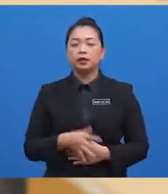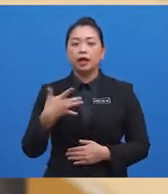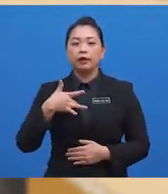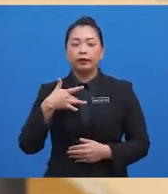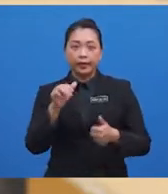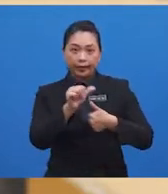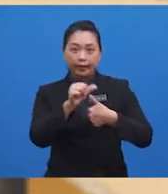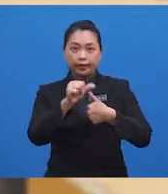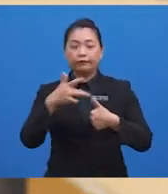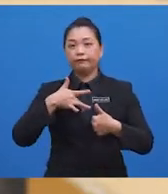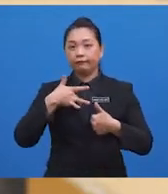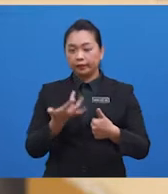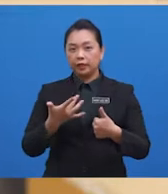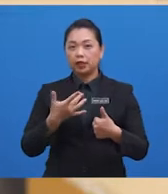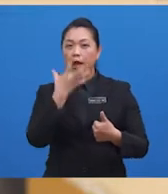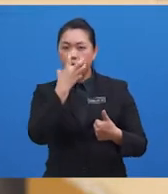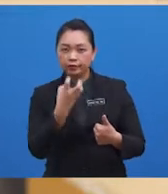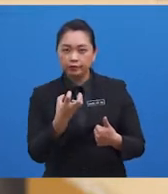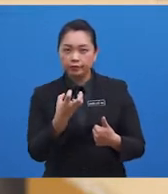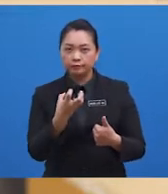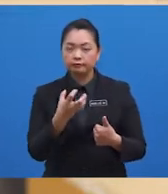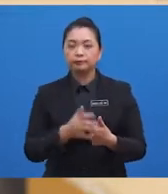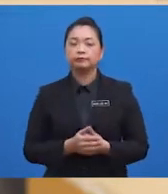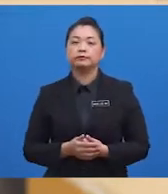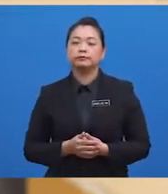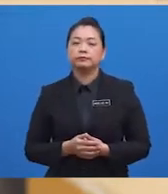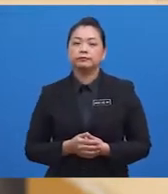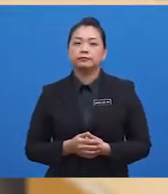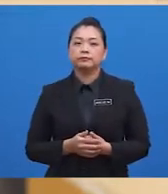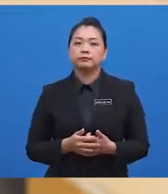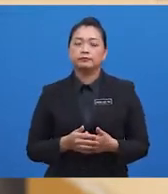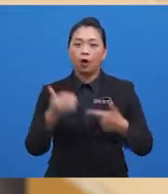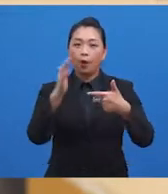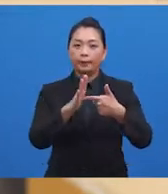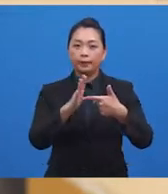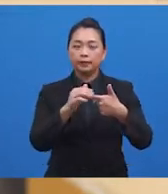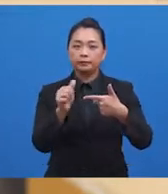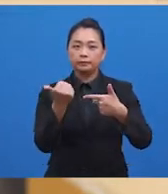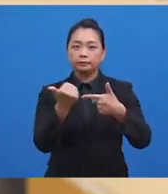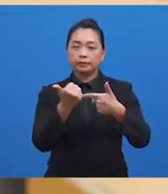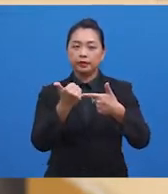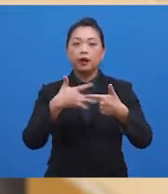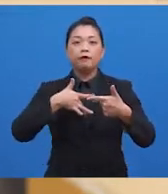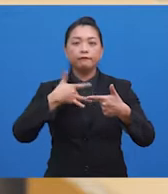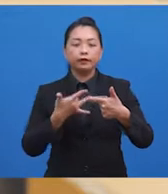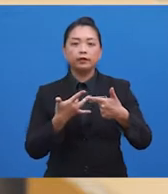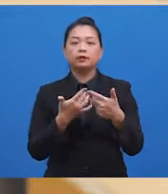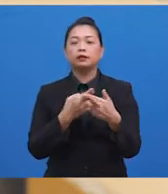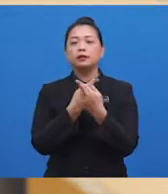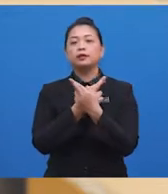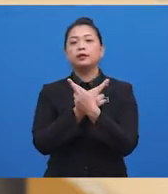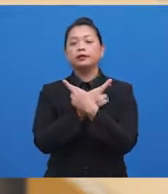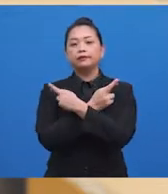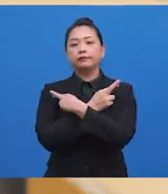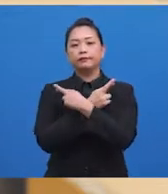feeling of anger and resentment as he did not expect to be caught by the law enforcement? Or B, a feeling of relief and